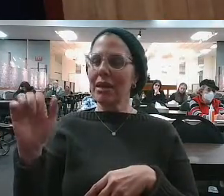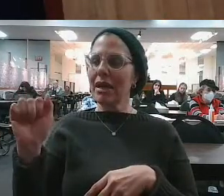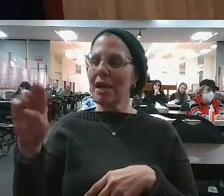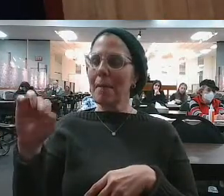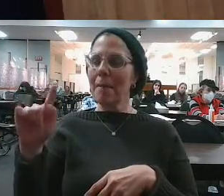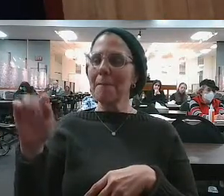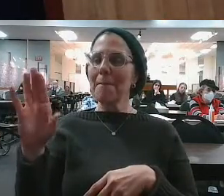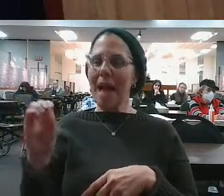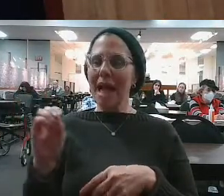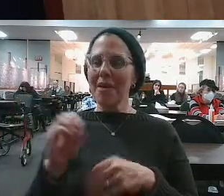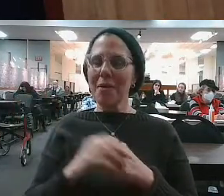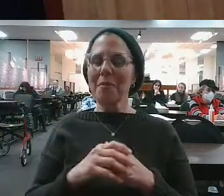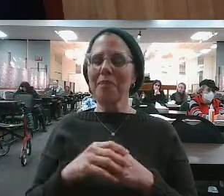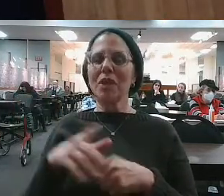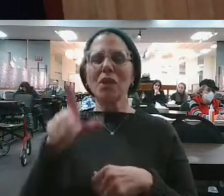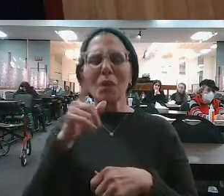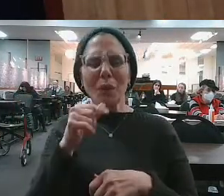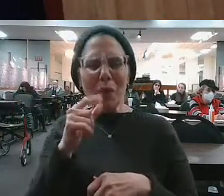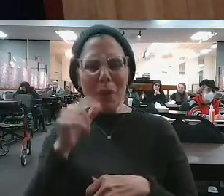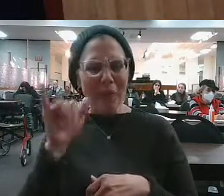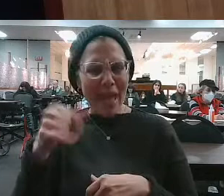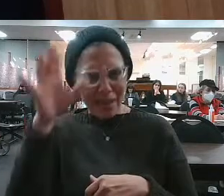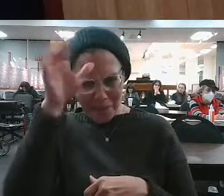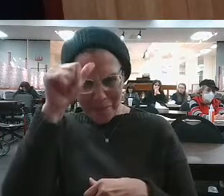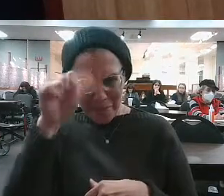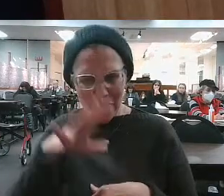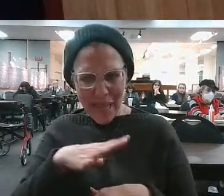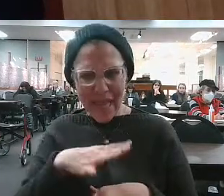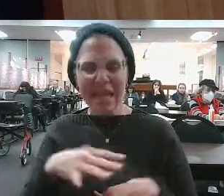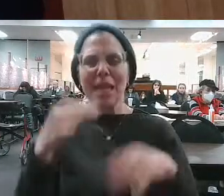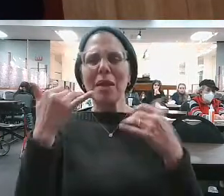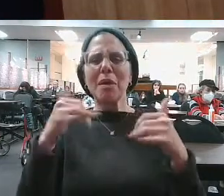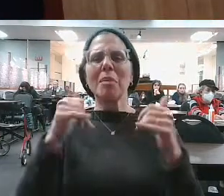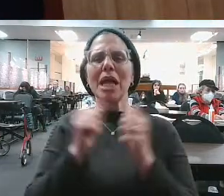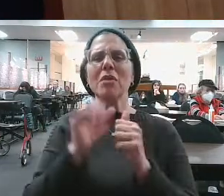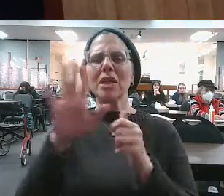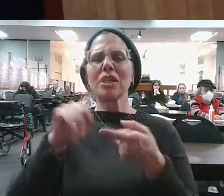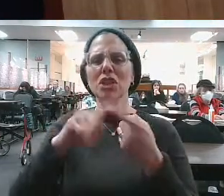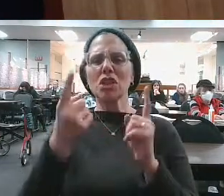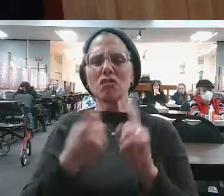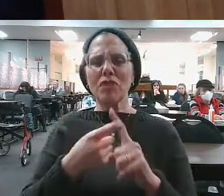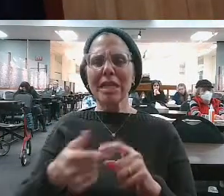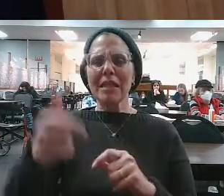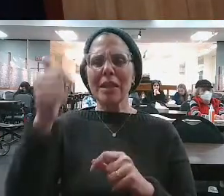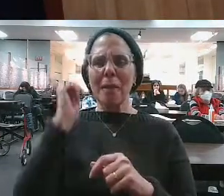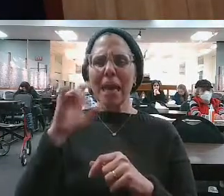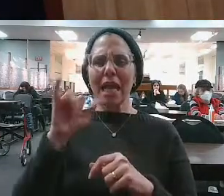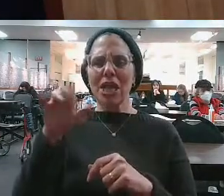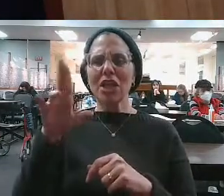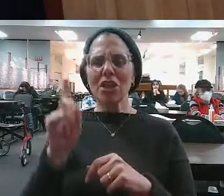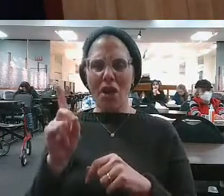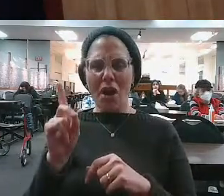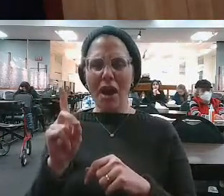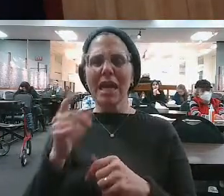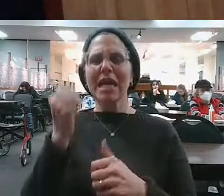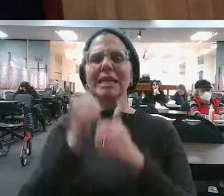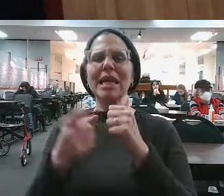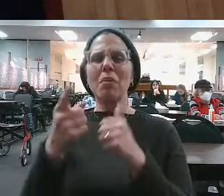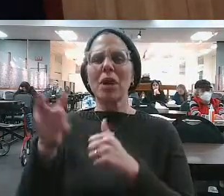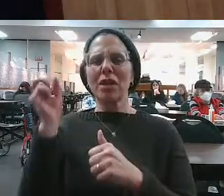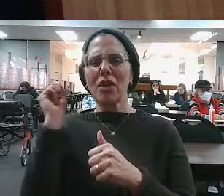and he was playing one Sunday afternoon, I don't know, with his kids, with his friends in the backyard. Somebody threw a football